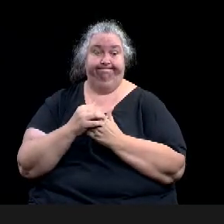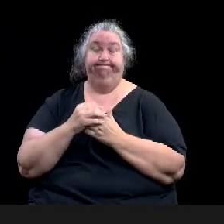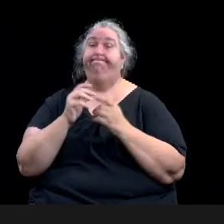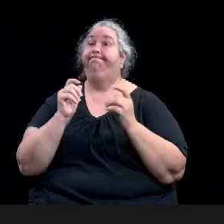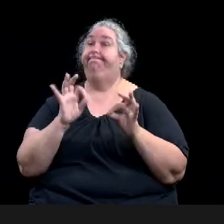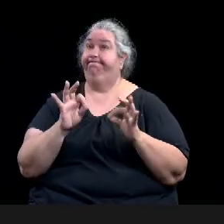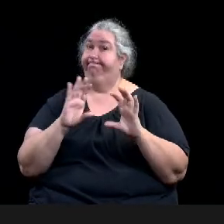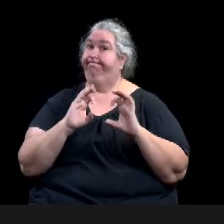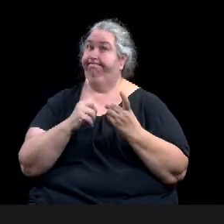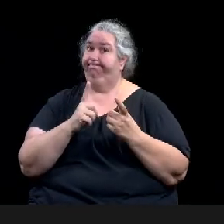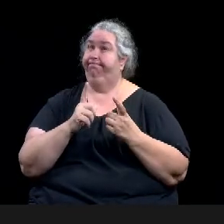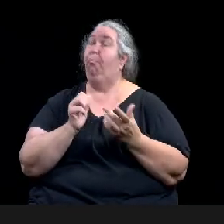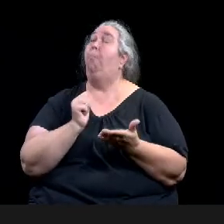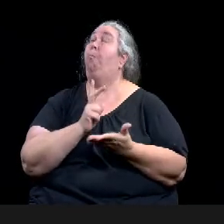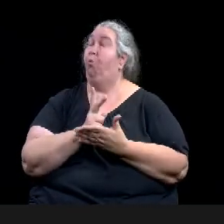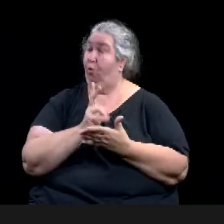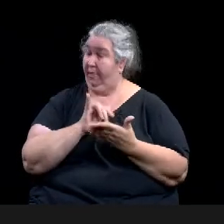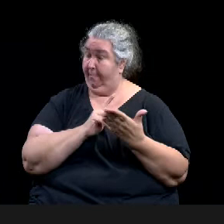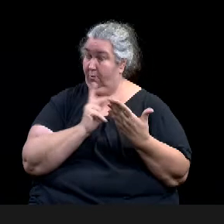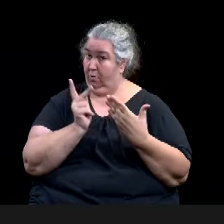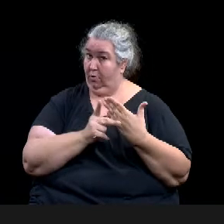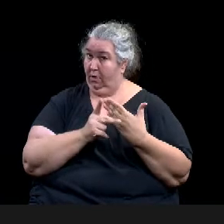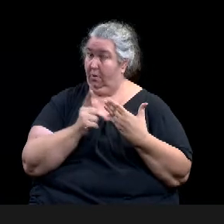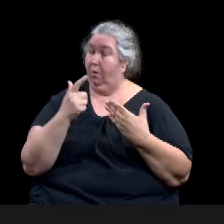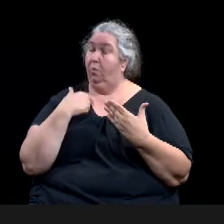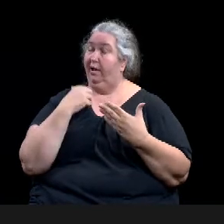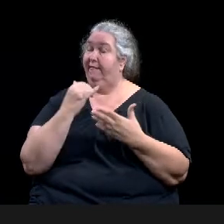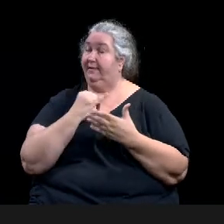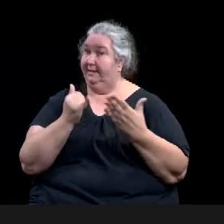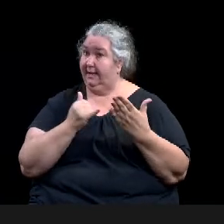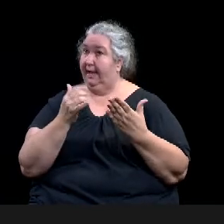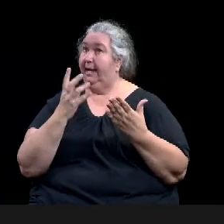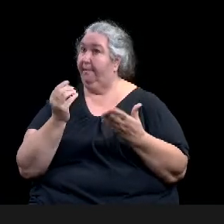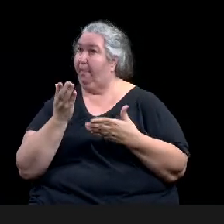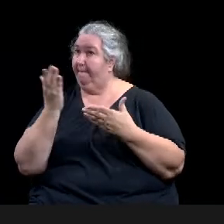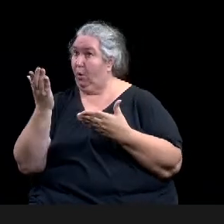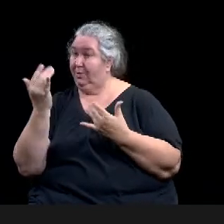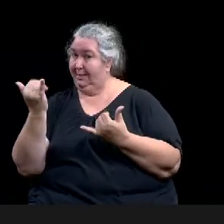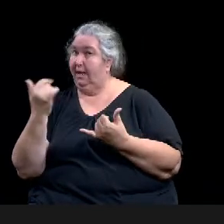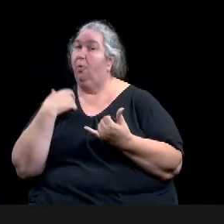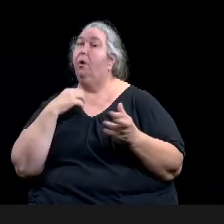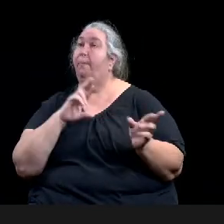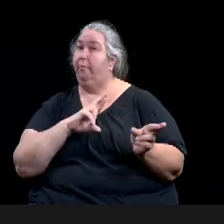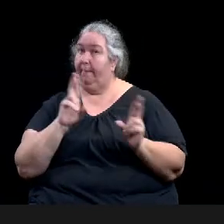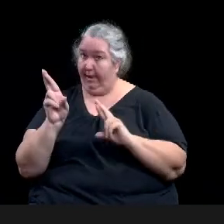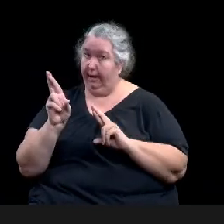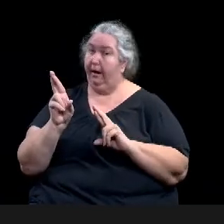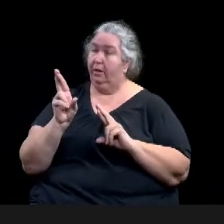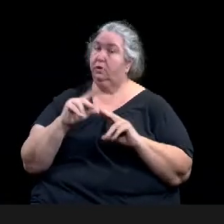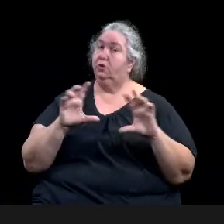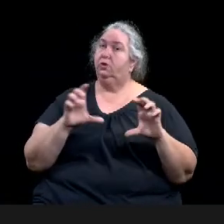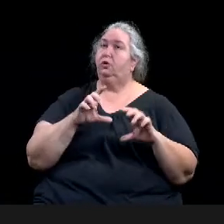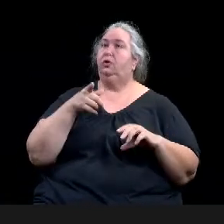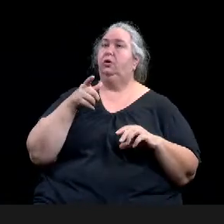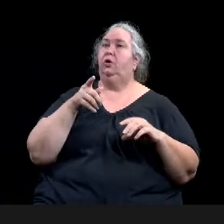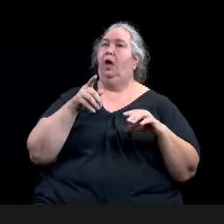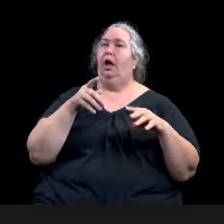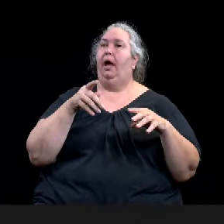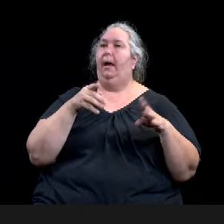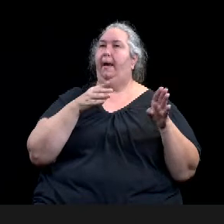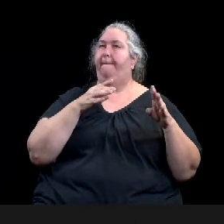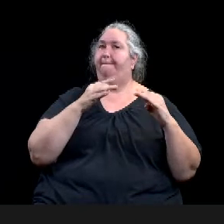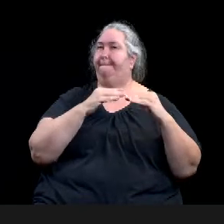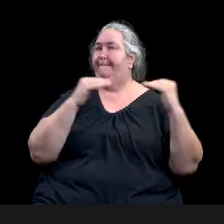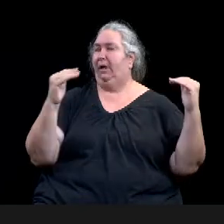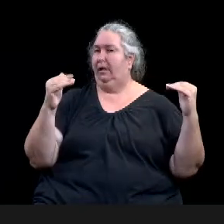what we call parallel process of finalizing the grant policy with city council and allowing the initial